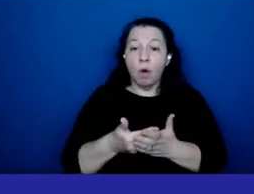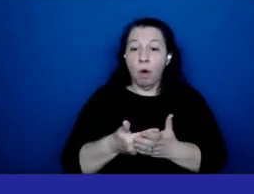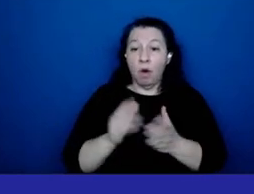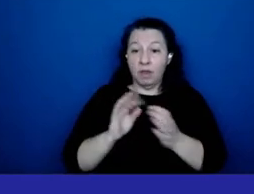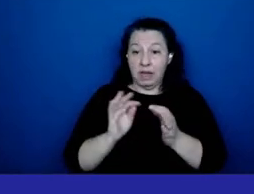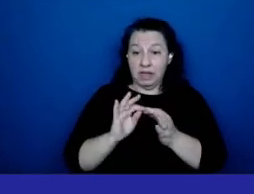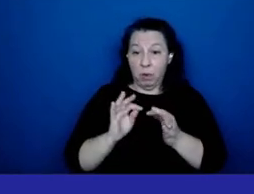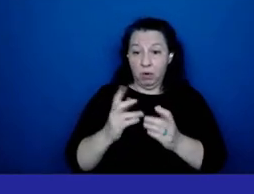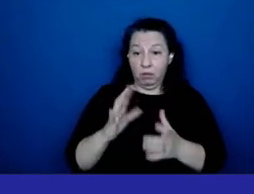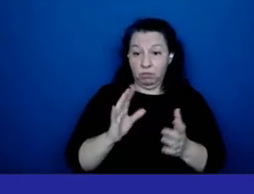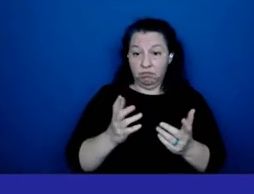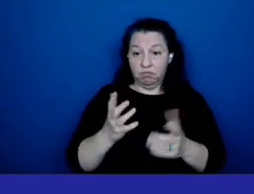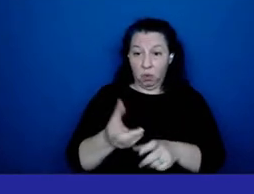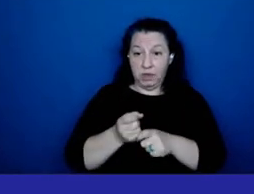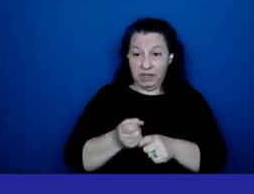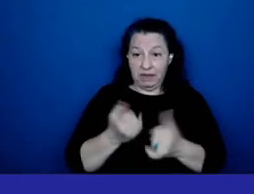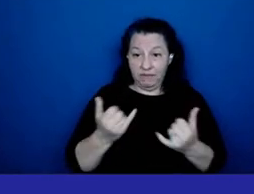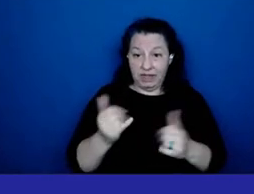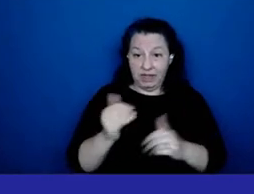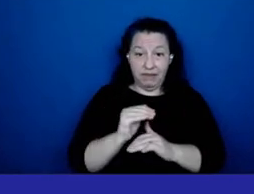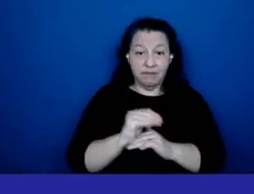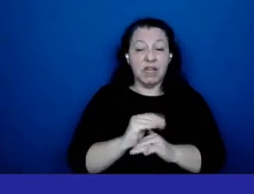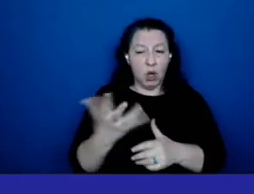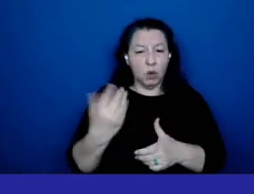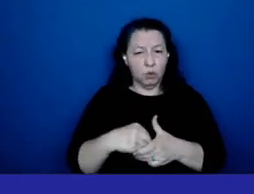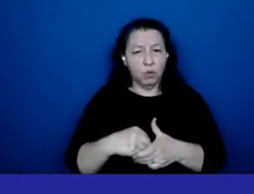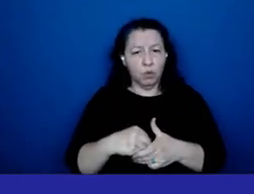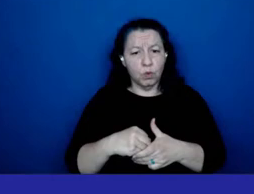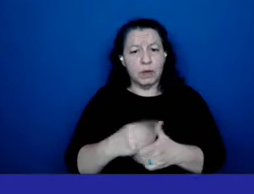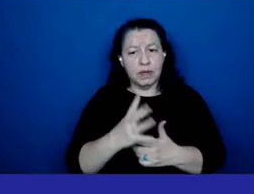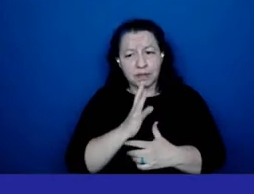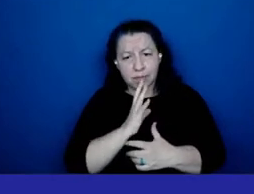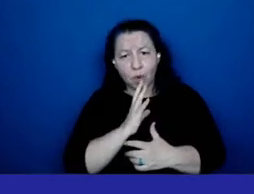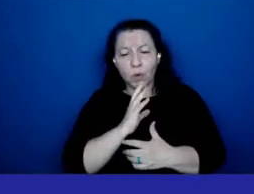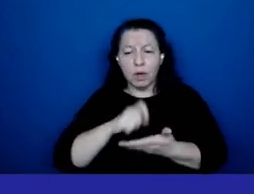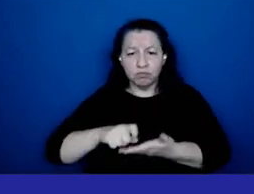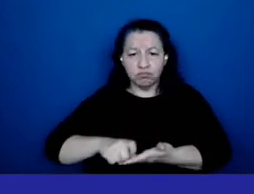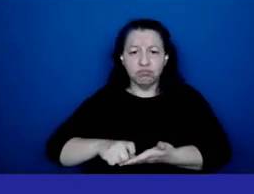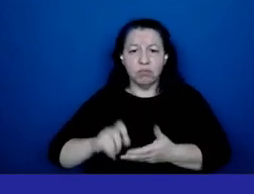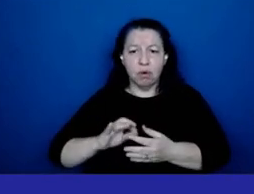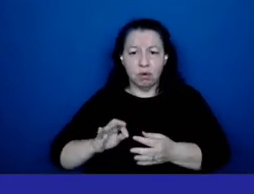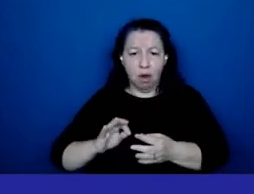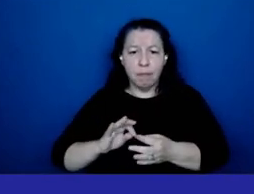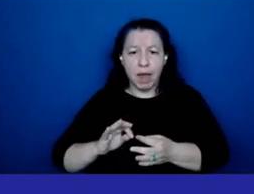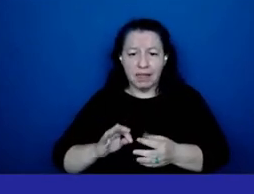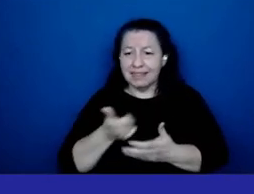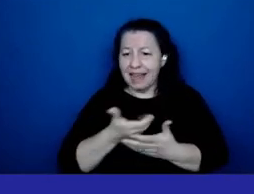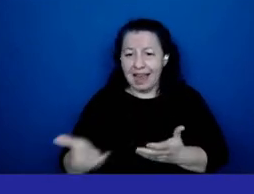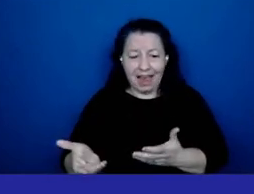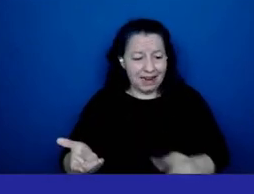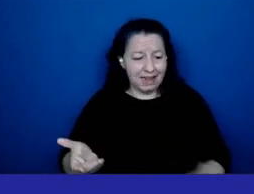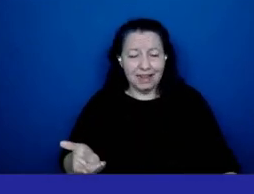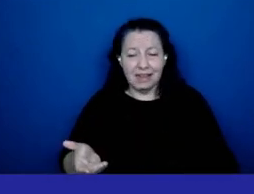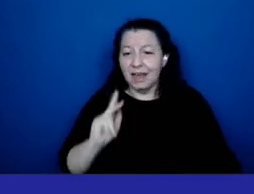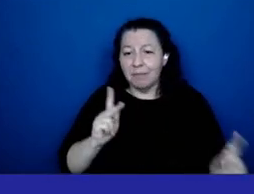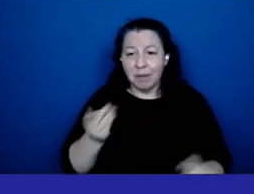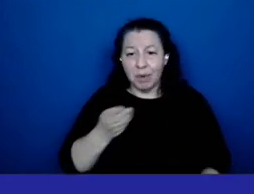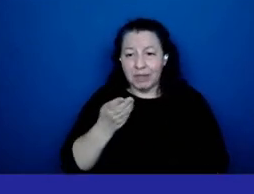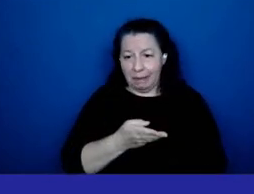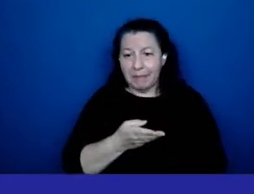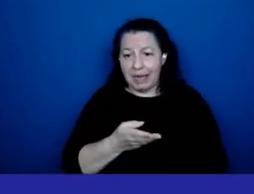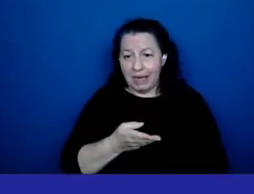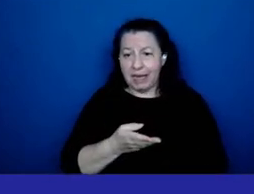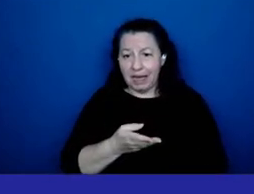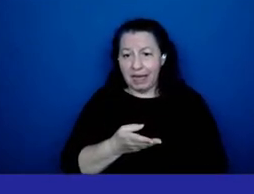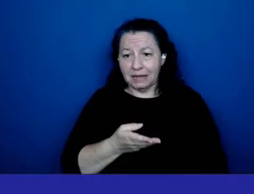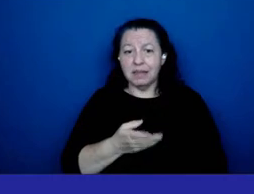both both oral comments that you people will be making um this evening as well as anything that people submit in writing either